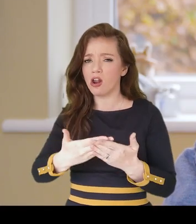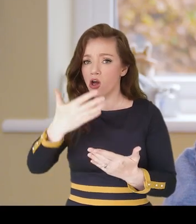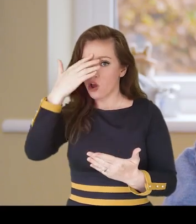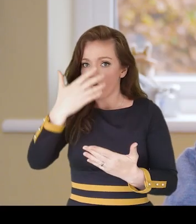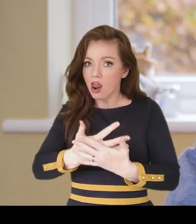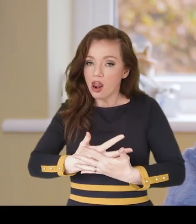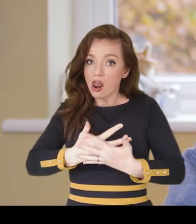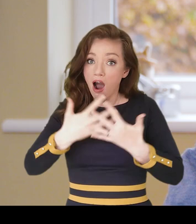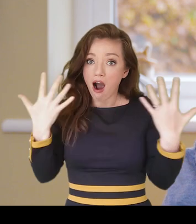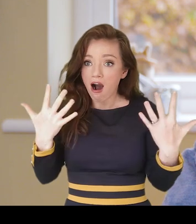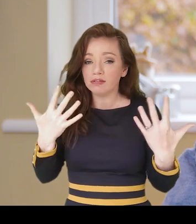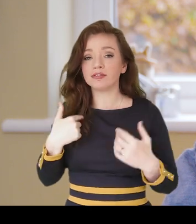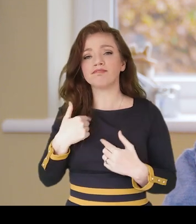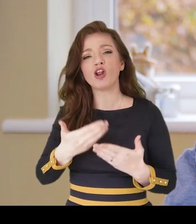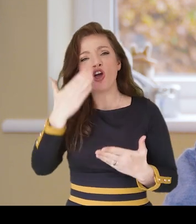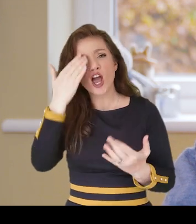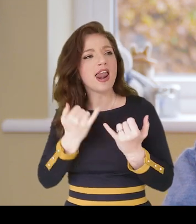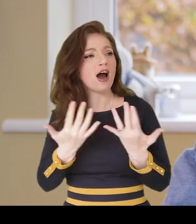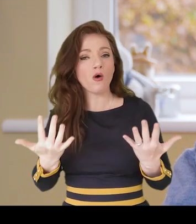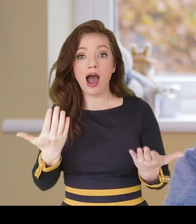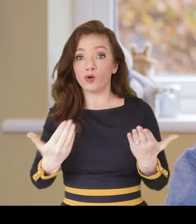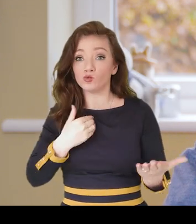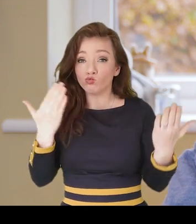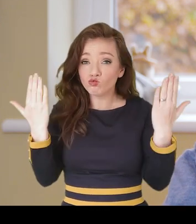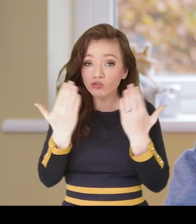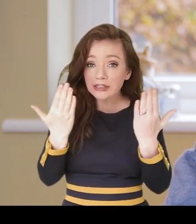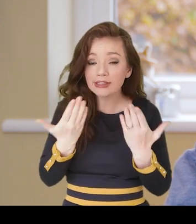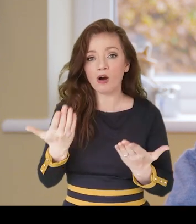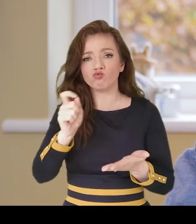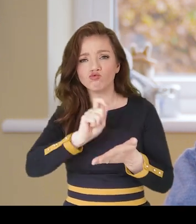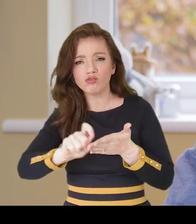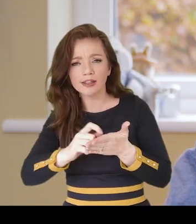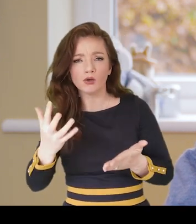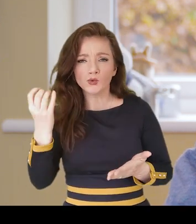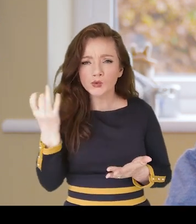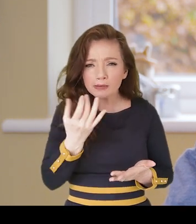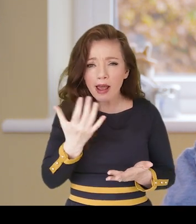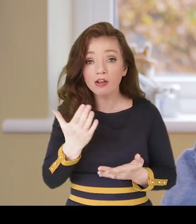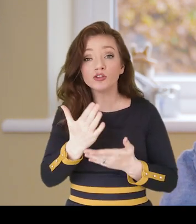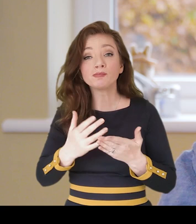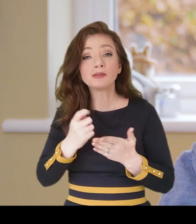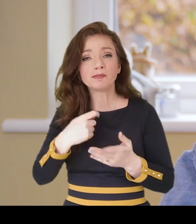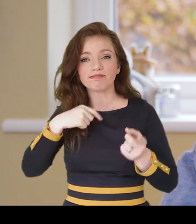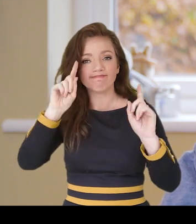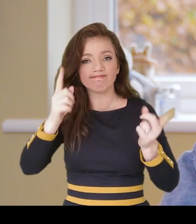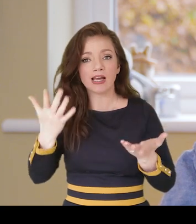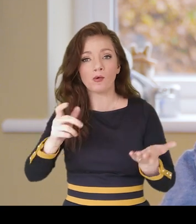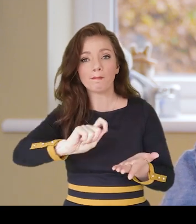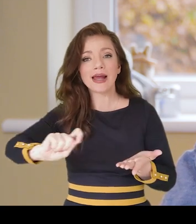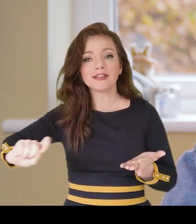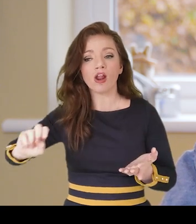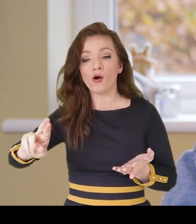learned a lot going up there, how to read, how to write, how to spell and then how to pick up a pencil